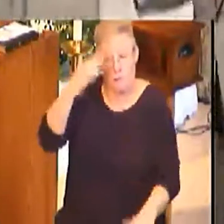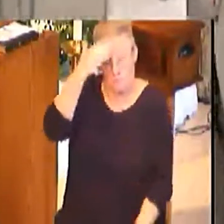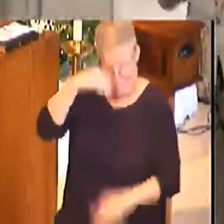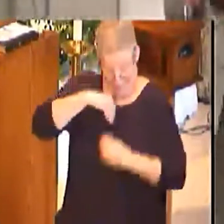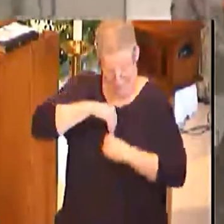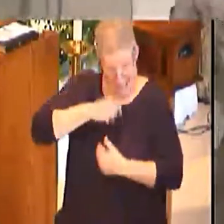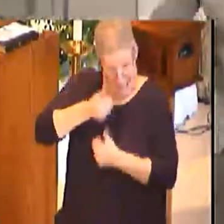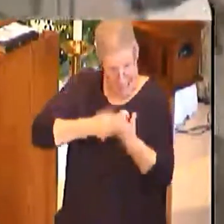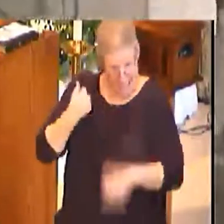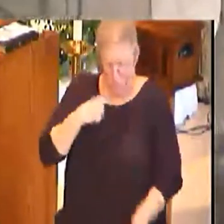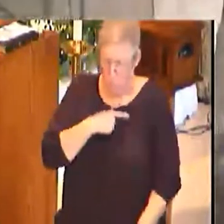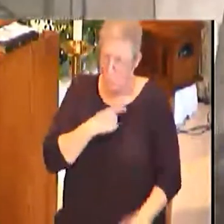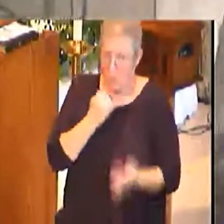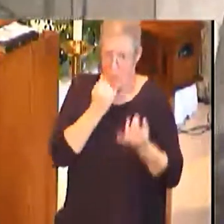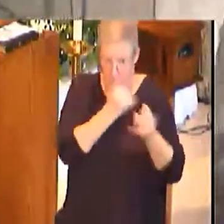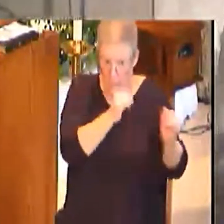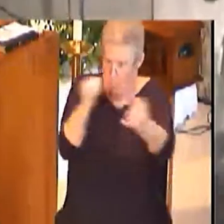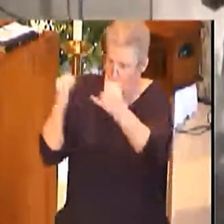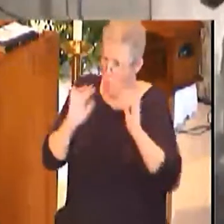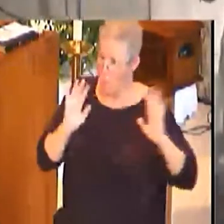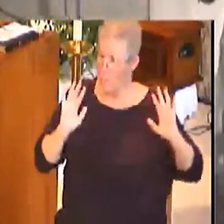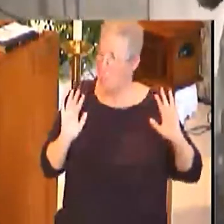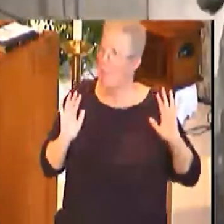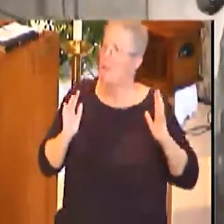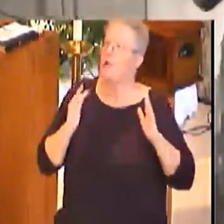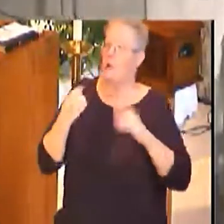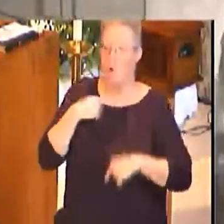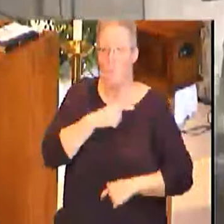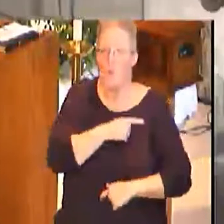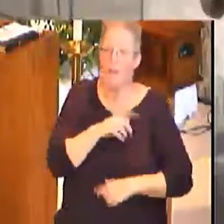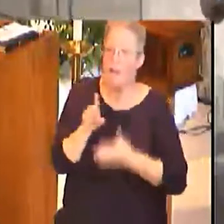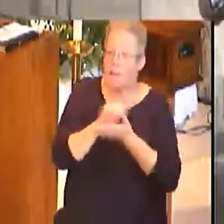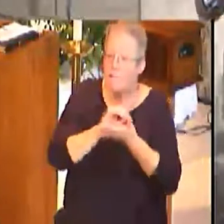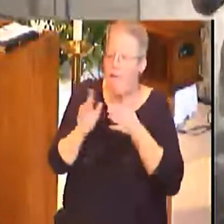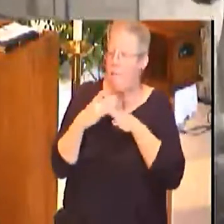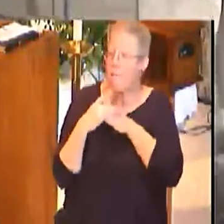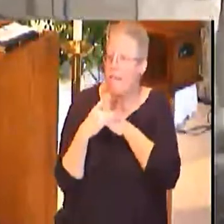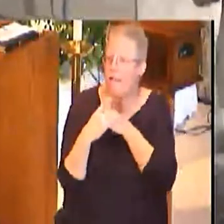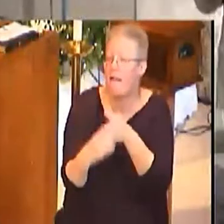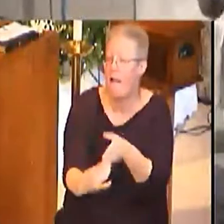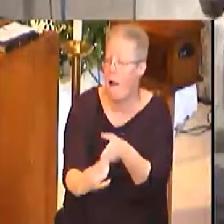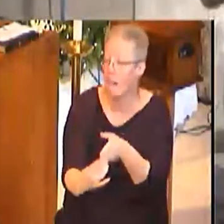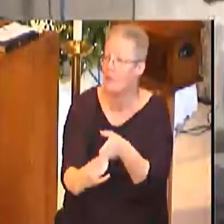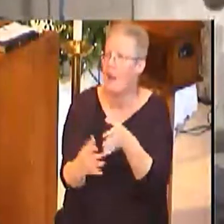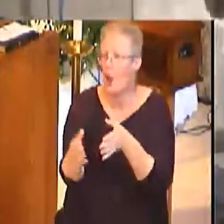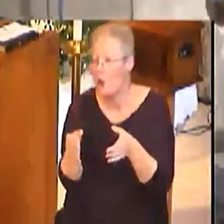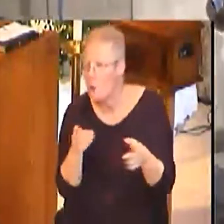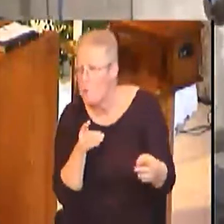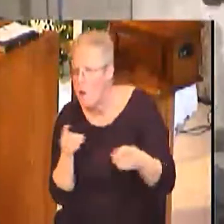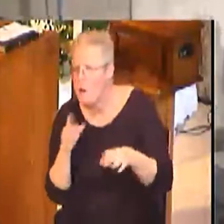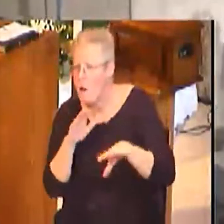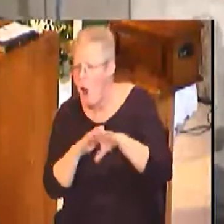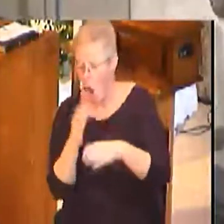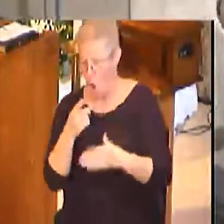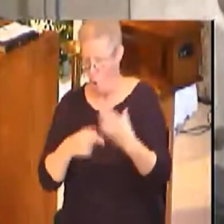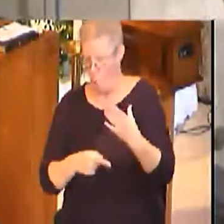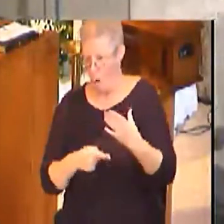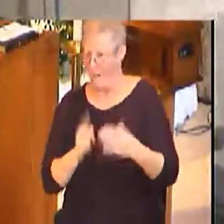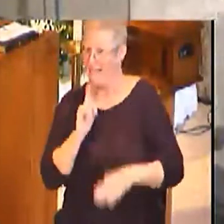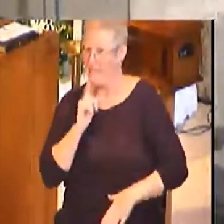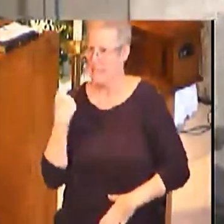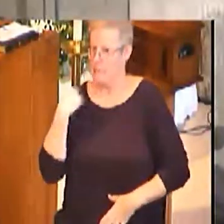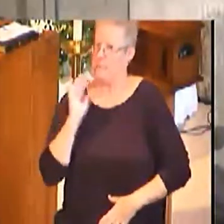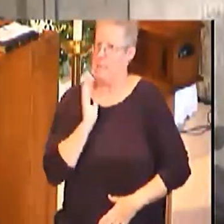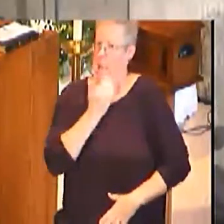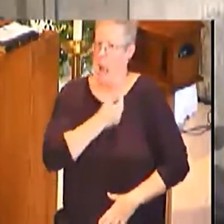divine, individually, we are divinely guided and directed on what is ours to do.